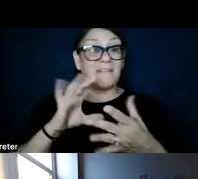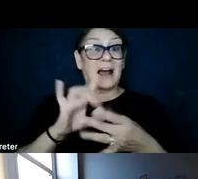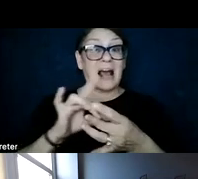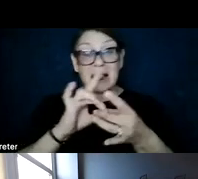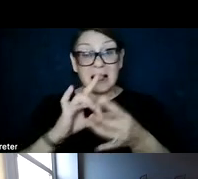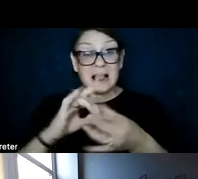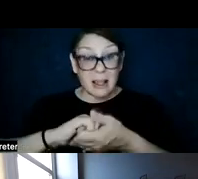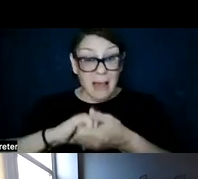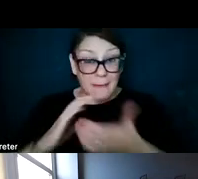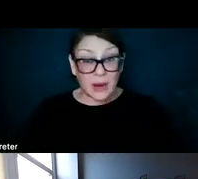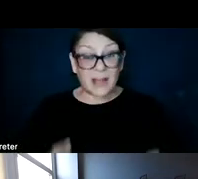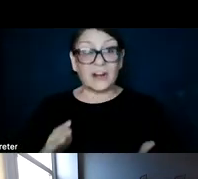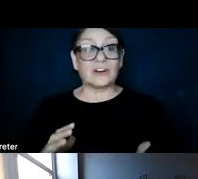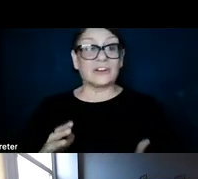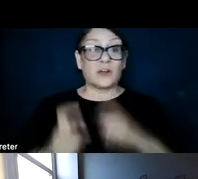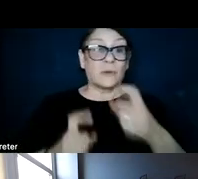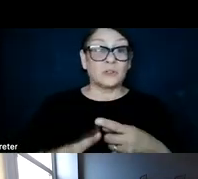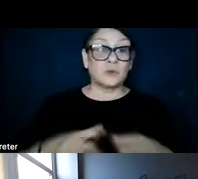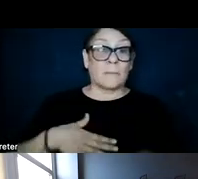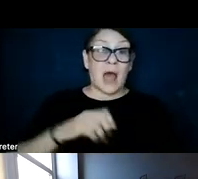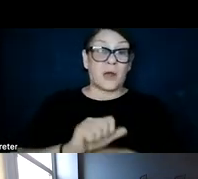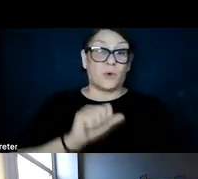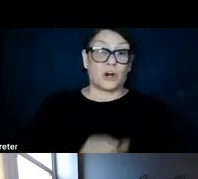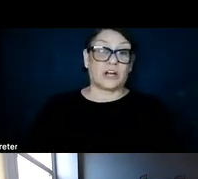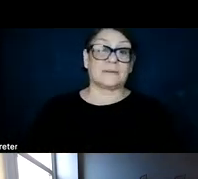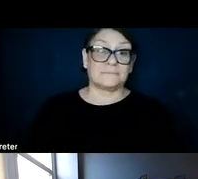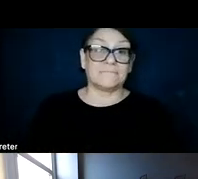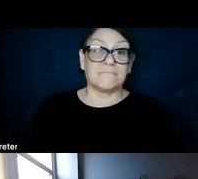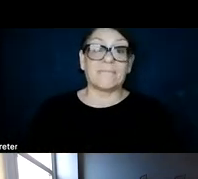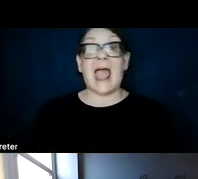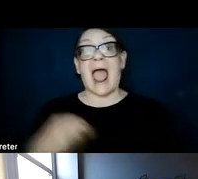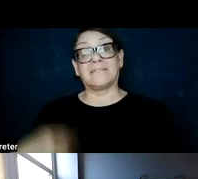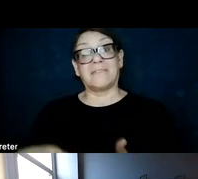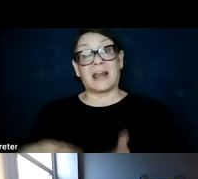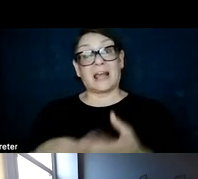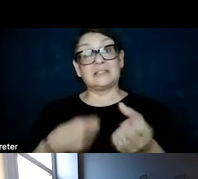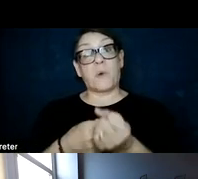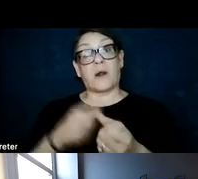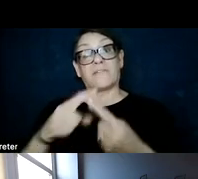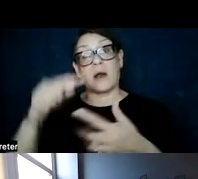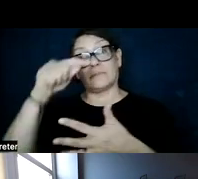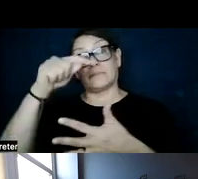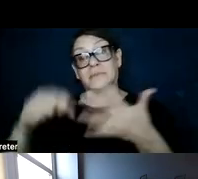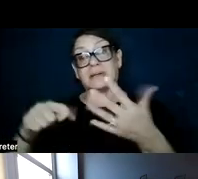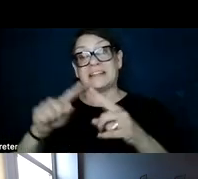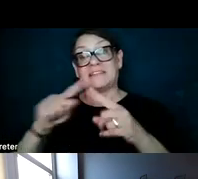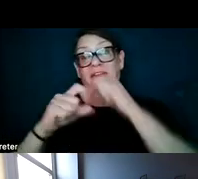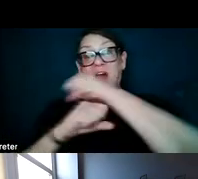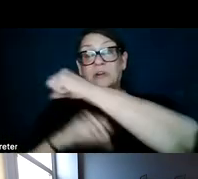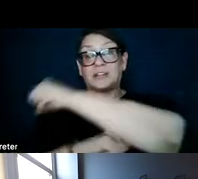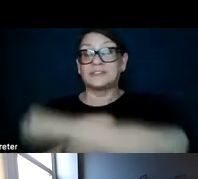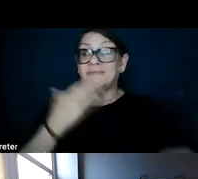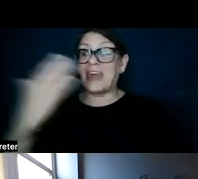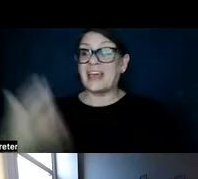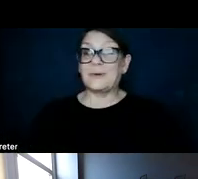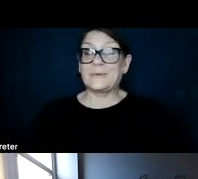to all of this work and funding support from a large handful of foundations. Thank you.